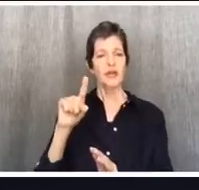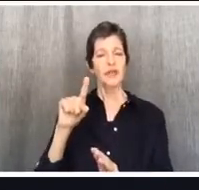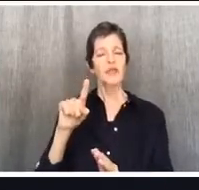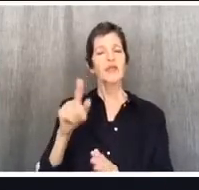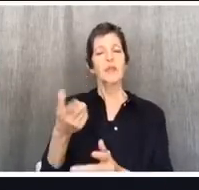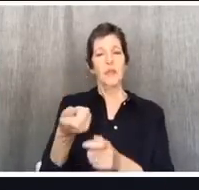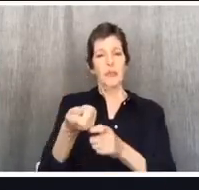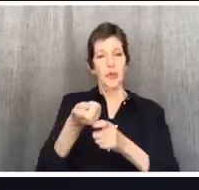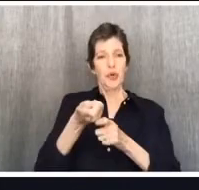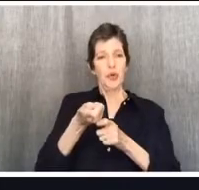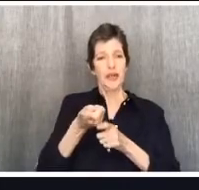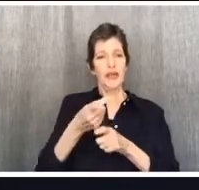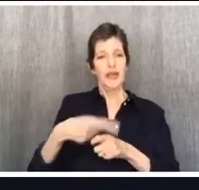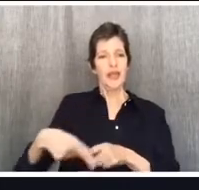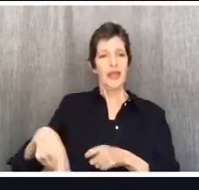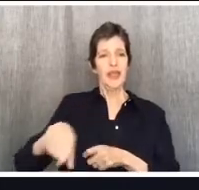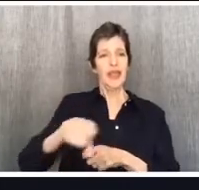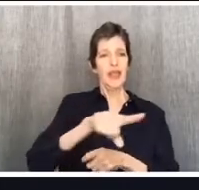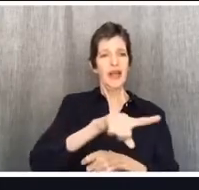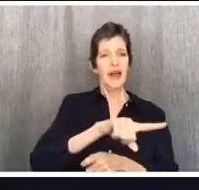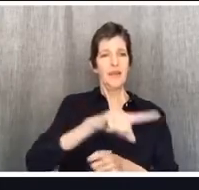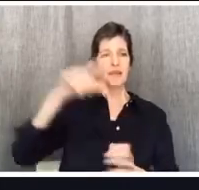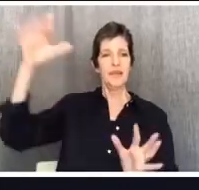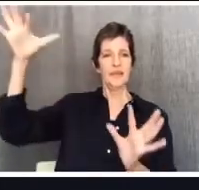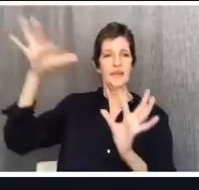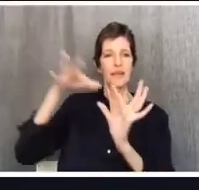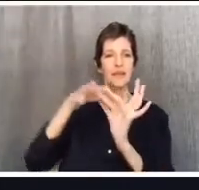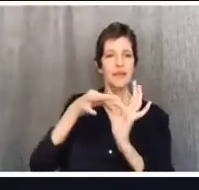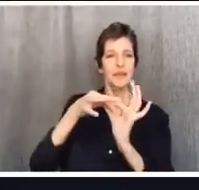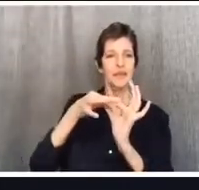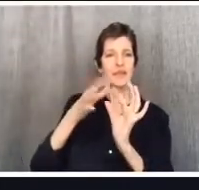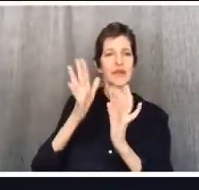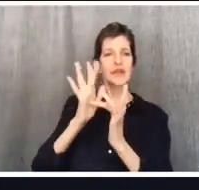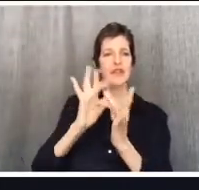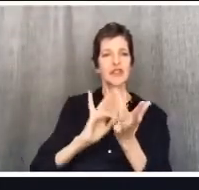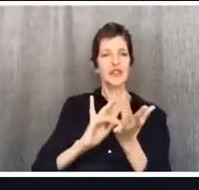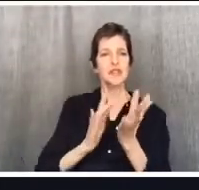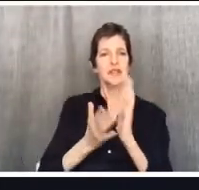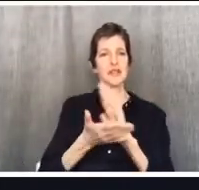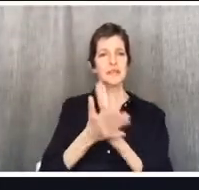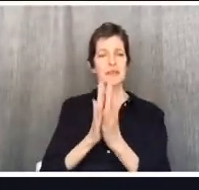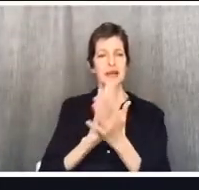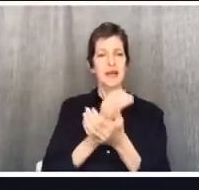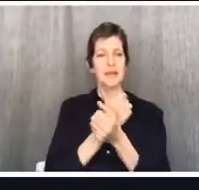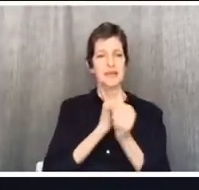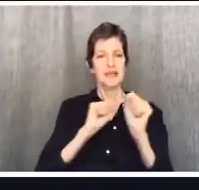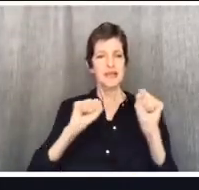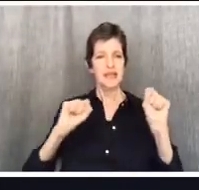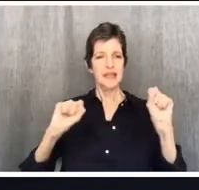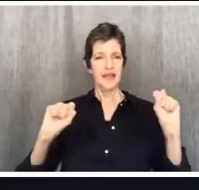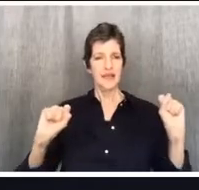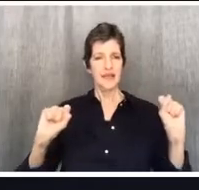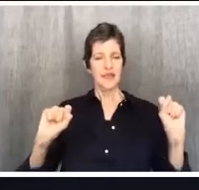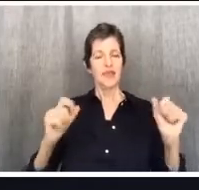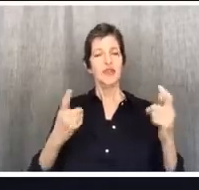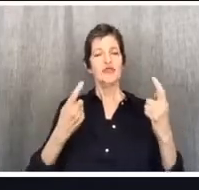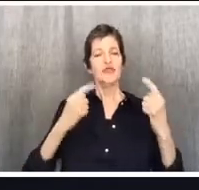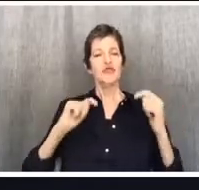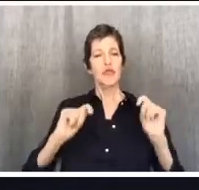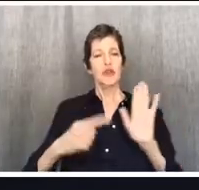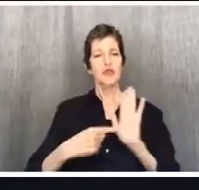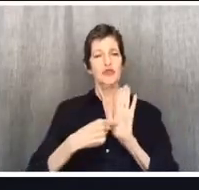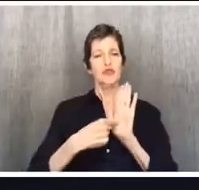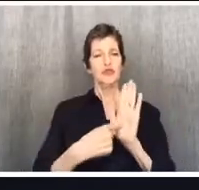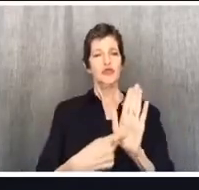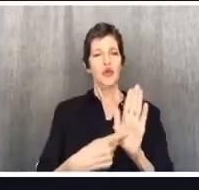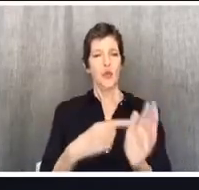who lives a self-sacrificial life, relinquishing your own rights on behalf of others is something that communicates the power of the gospel to other people. It's a